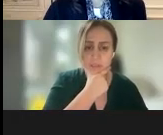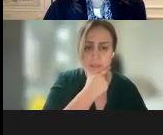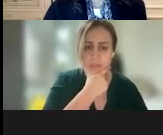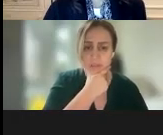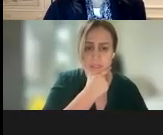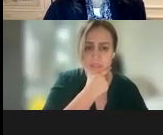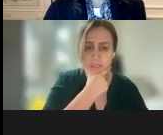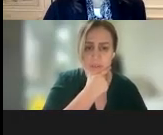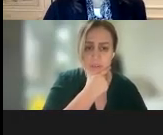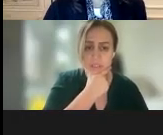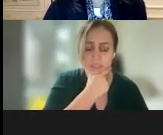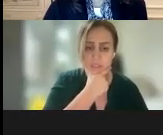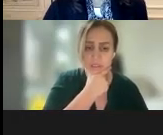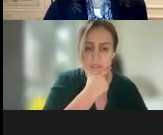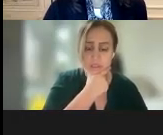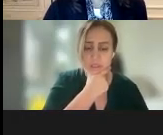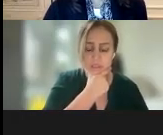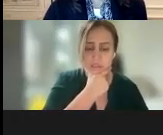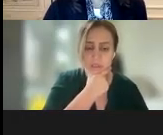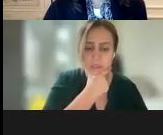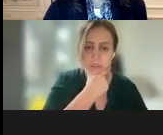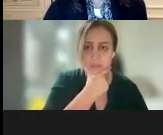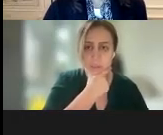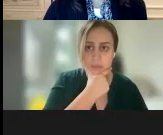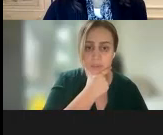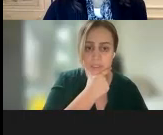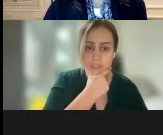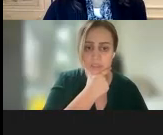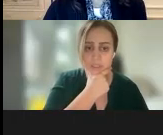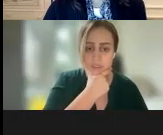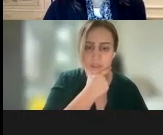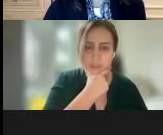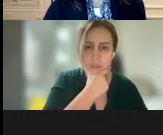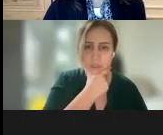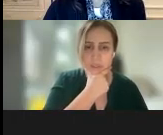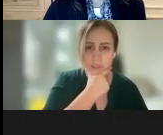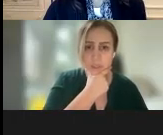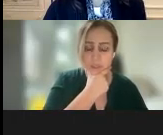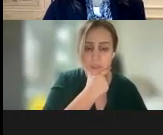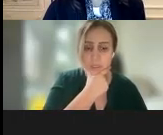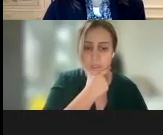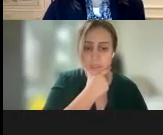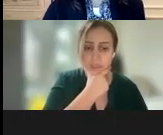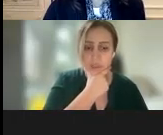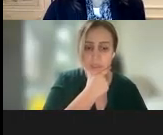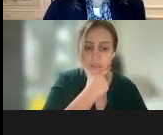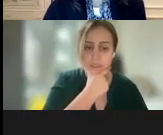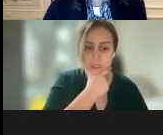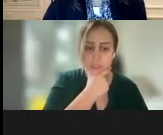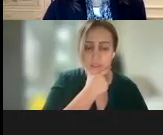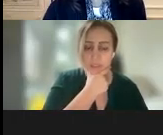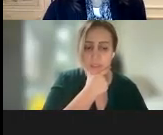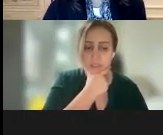we've been able to achieve. Other aspects that the agencies have highlighted in common are equity in hiring,